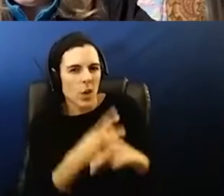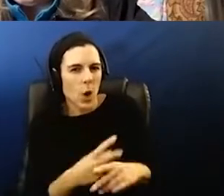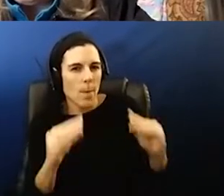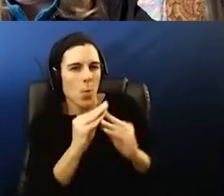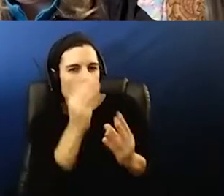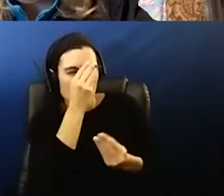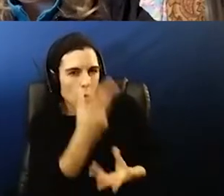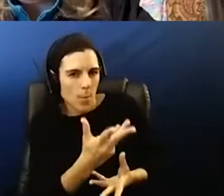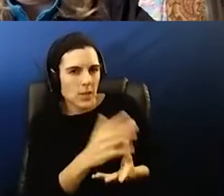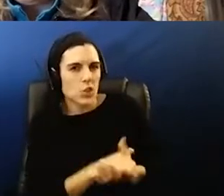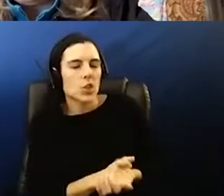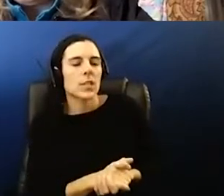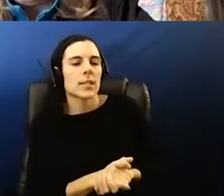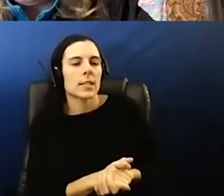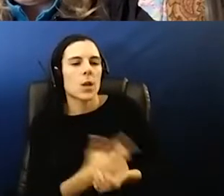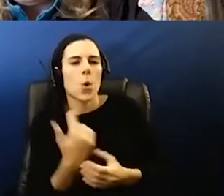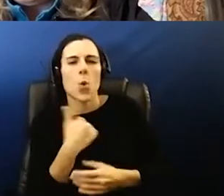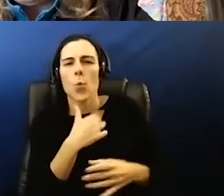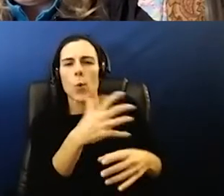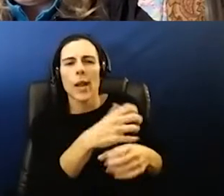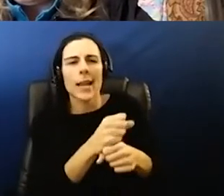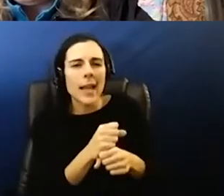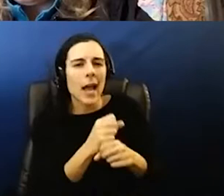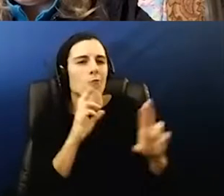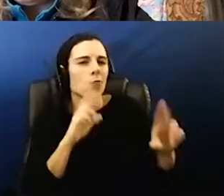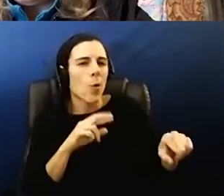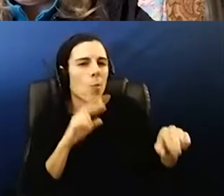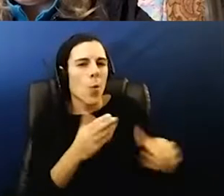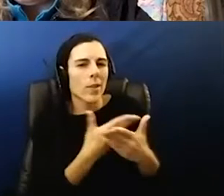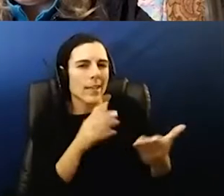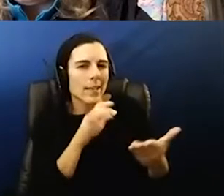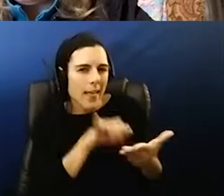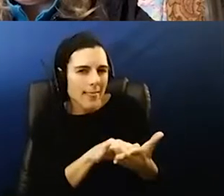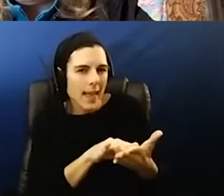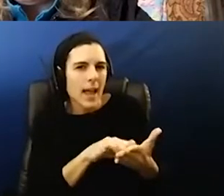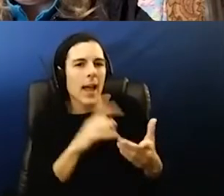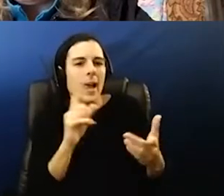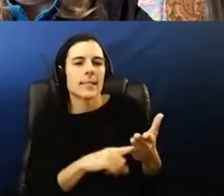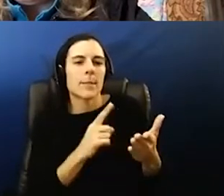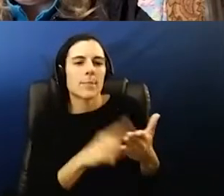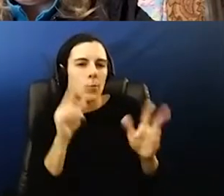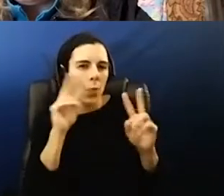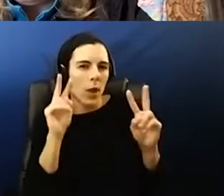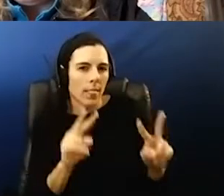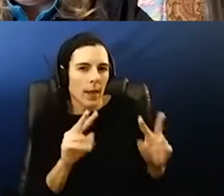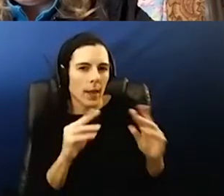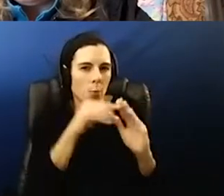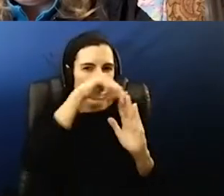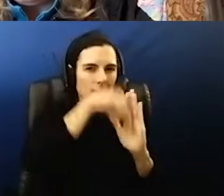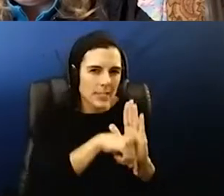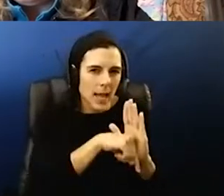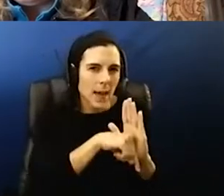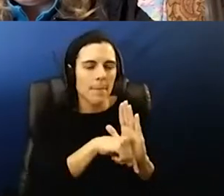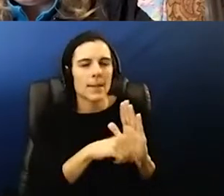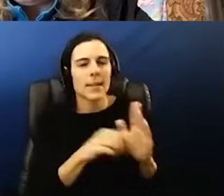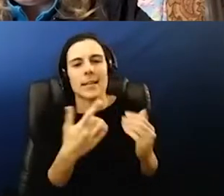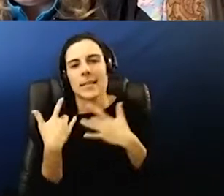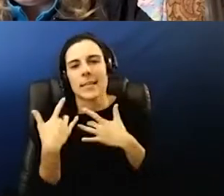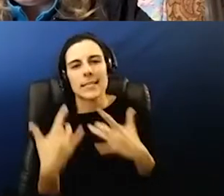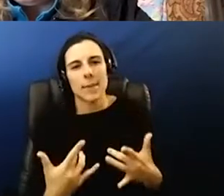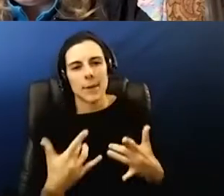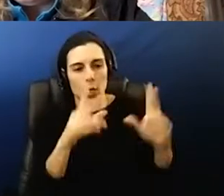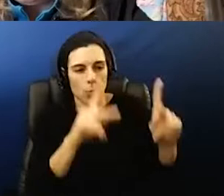and we get reports about things like that sometimes and when we go in to look at them usually the person that recorded them just didn't have the whole